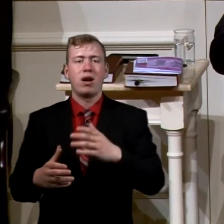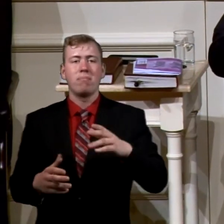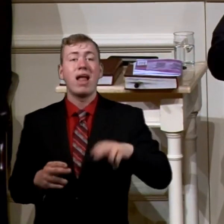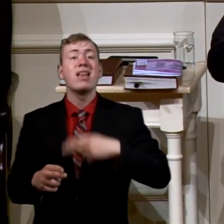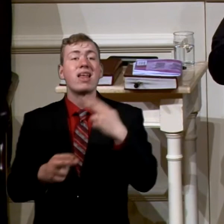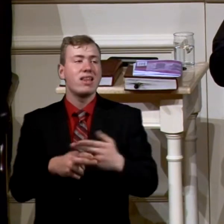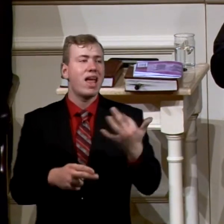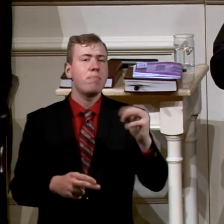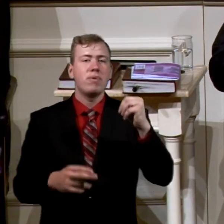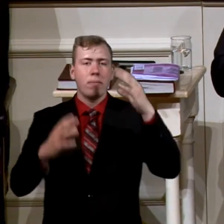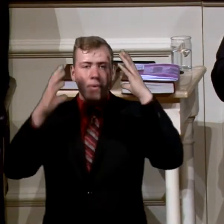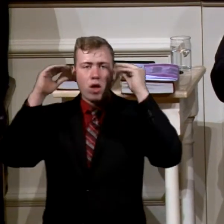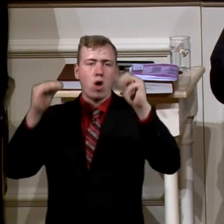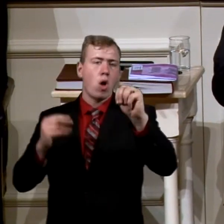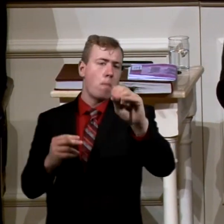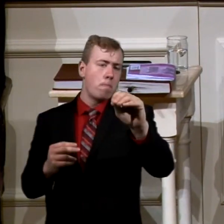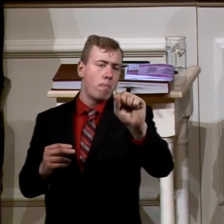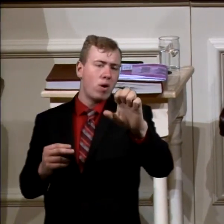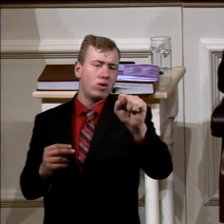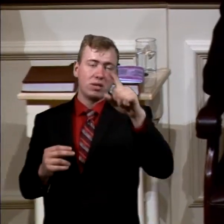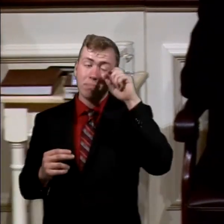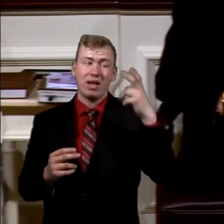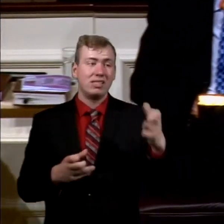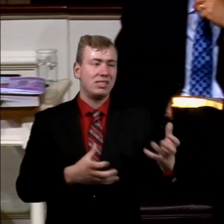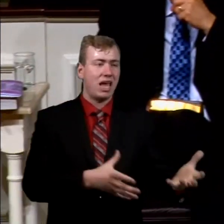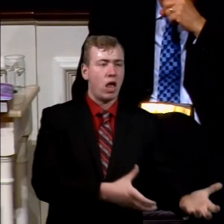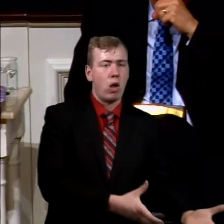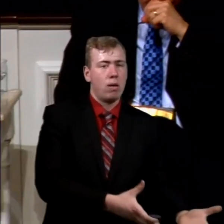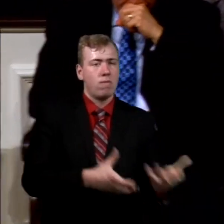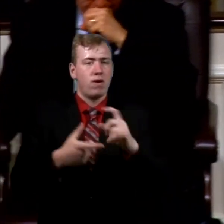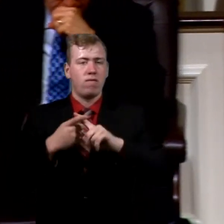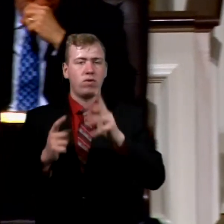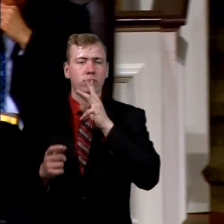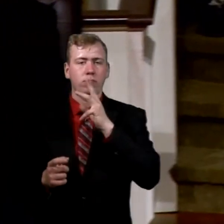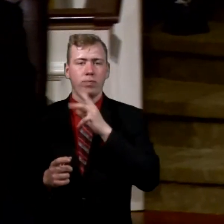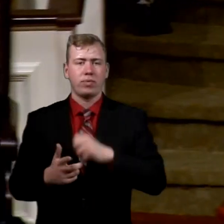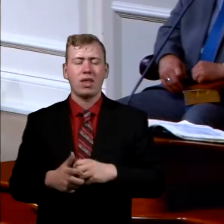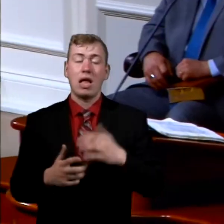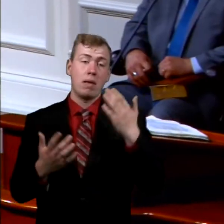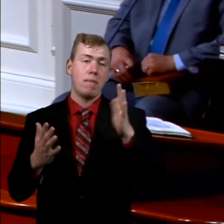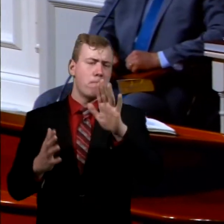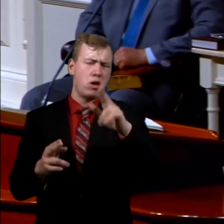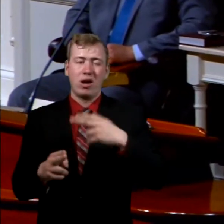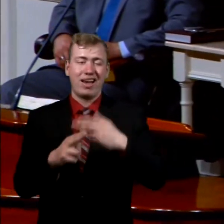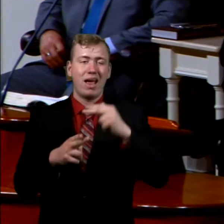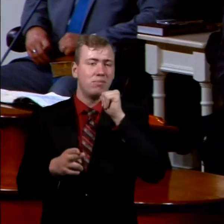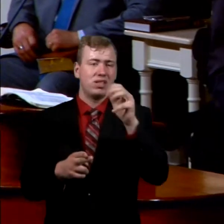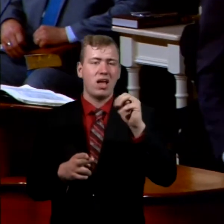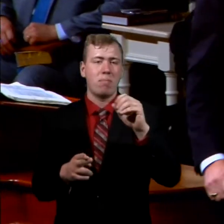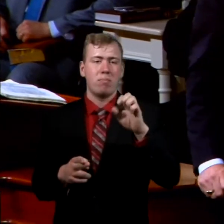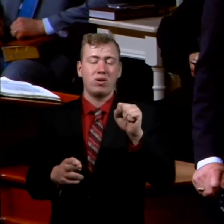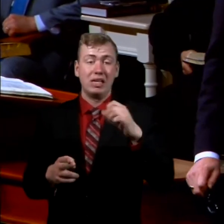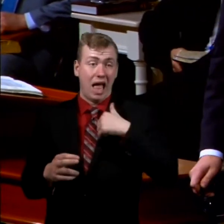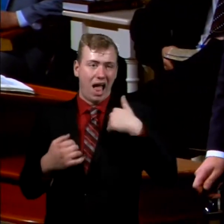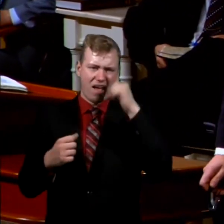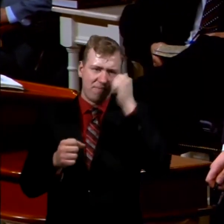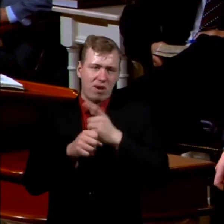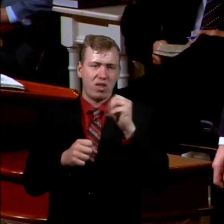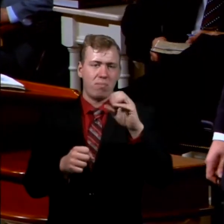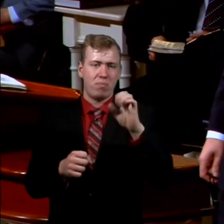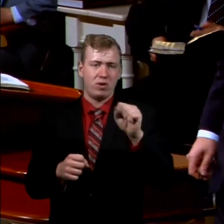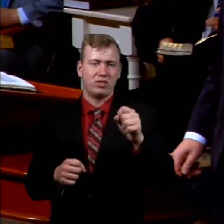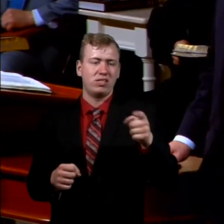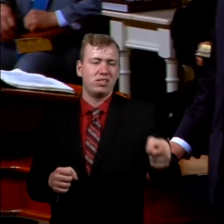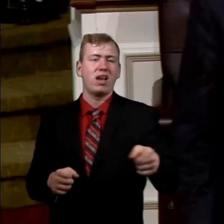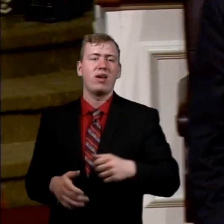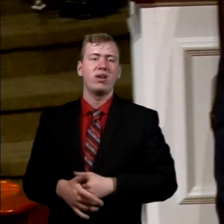out. He had been taken out. By the way, your name may not be Moses. I got brother Moses down here. But all